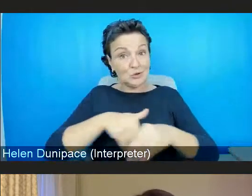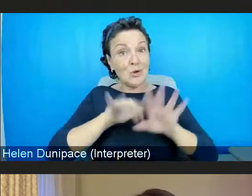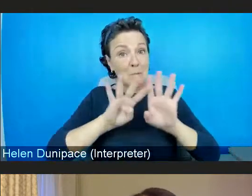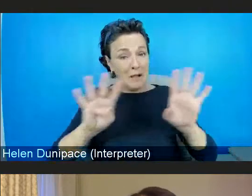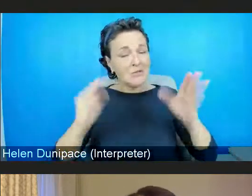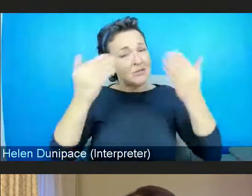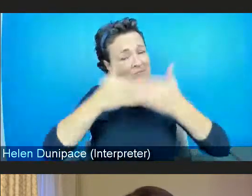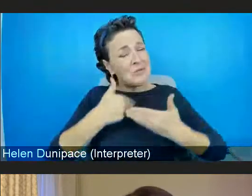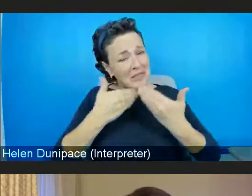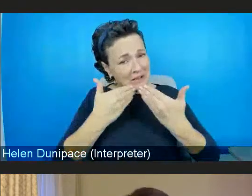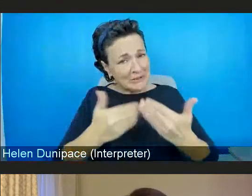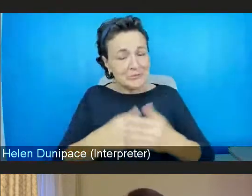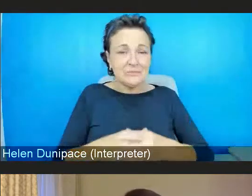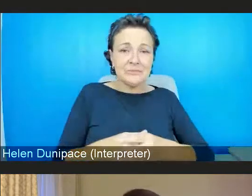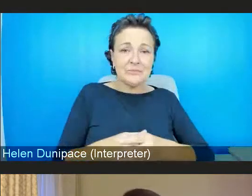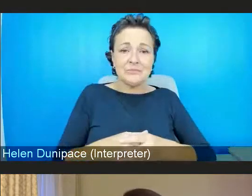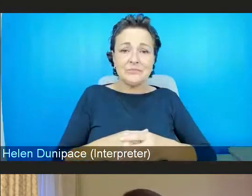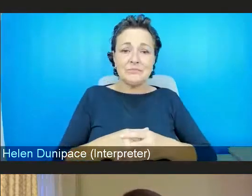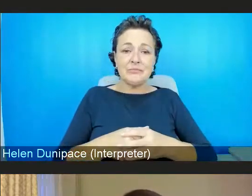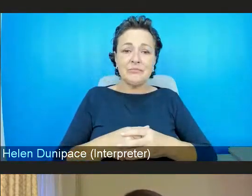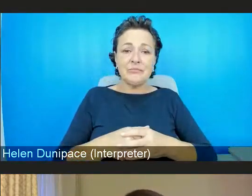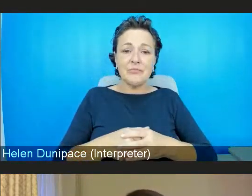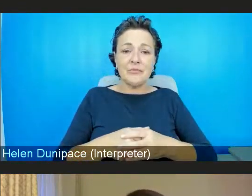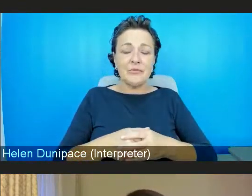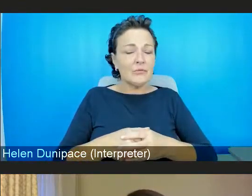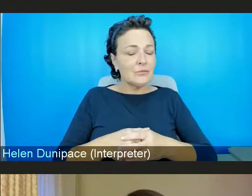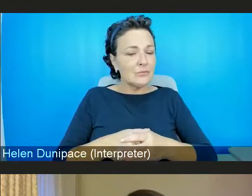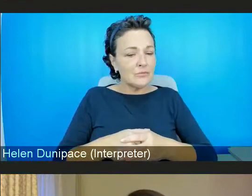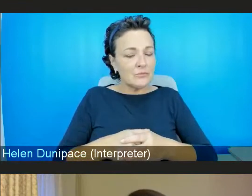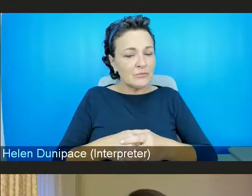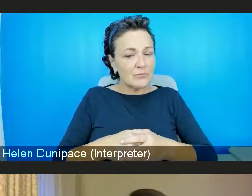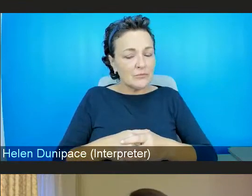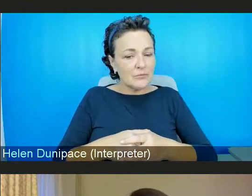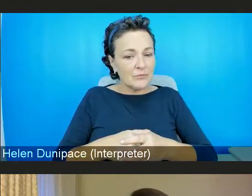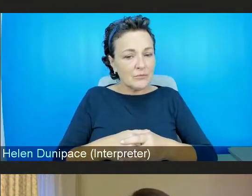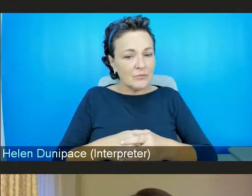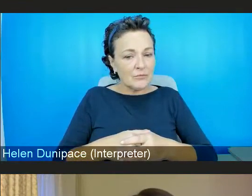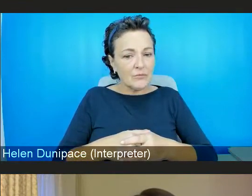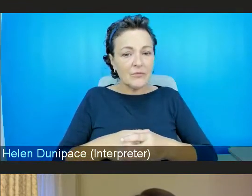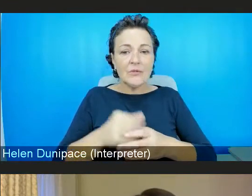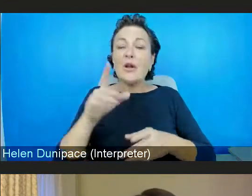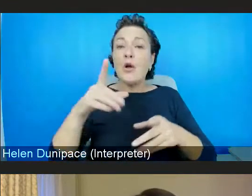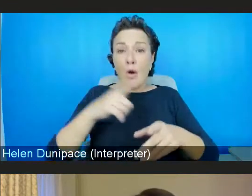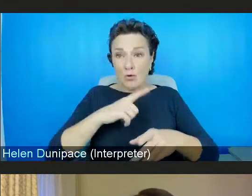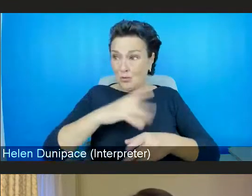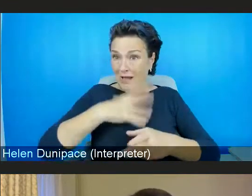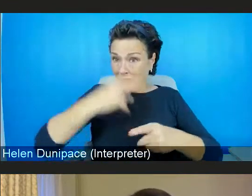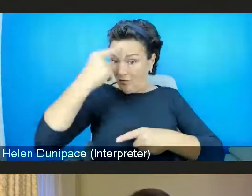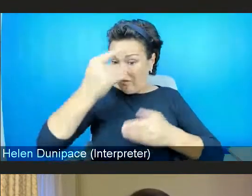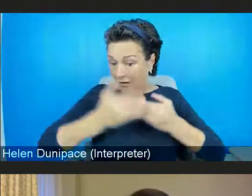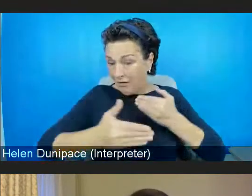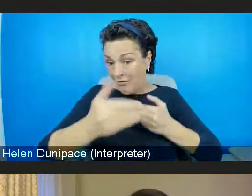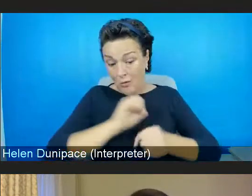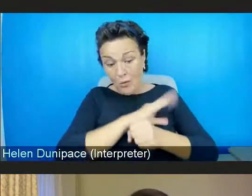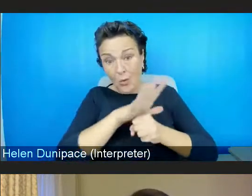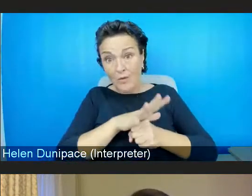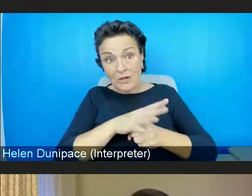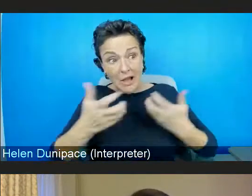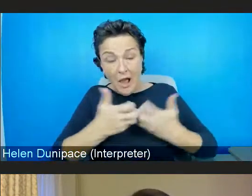As we talk about centring mental health and our recovery from COVID, Sahelia has been around for nearly 30 years now